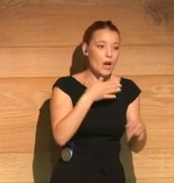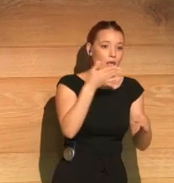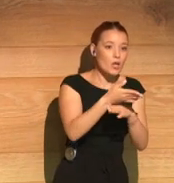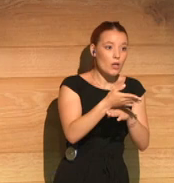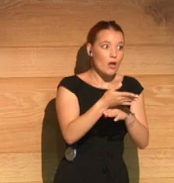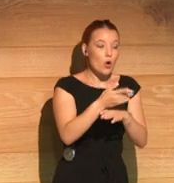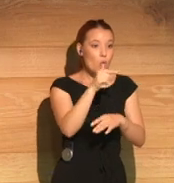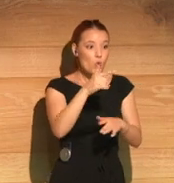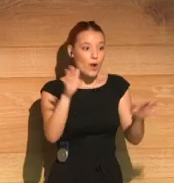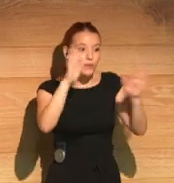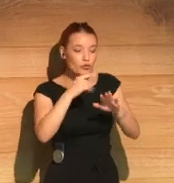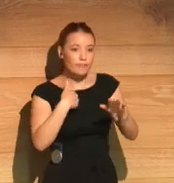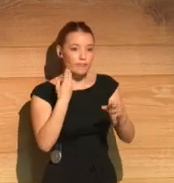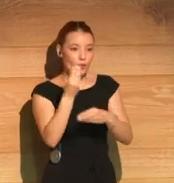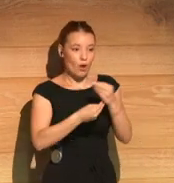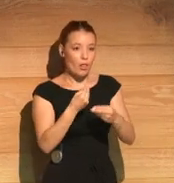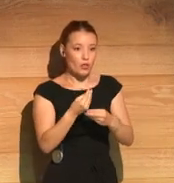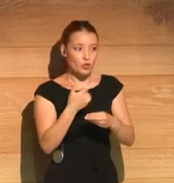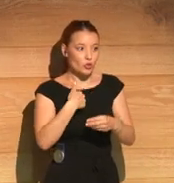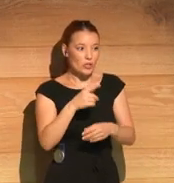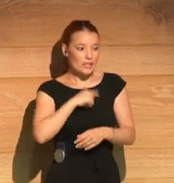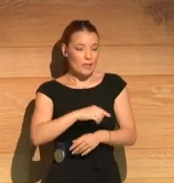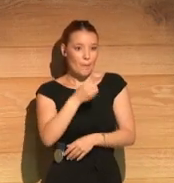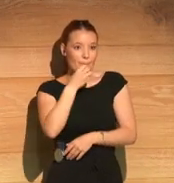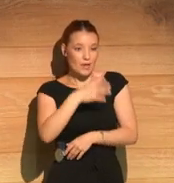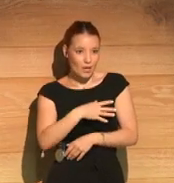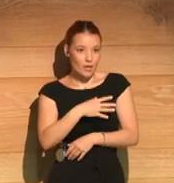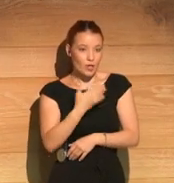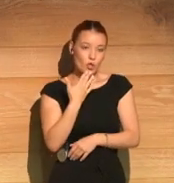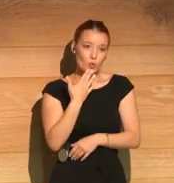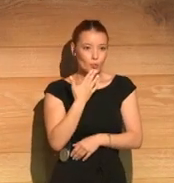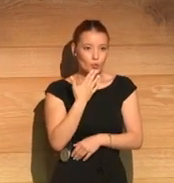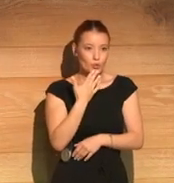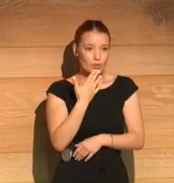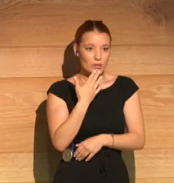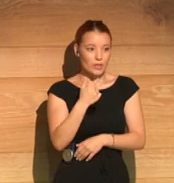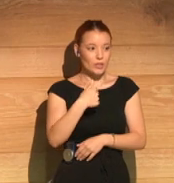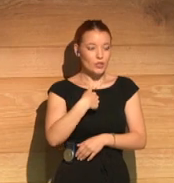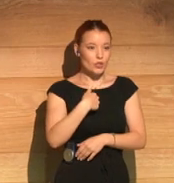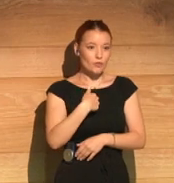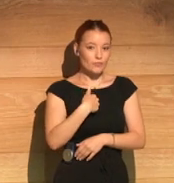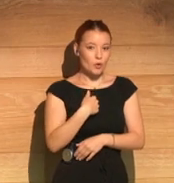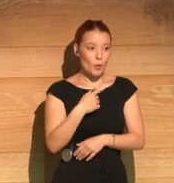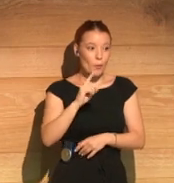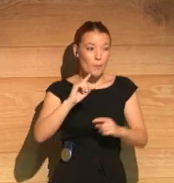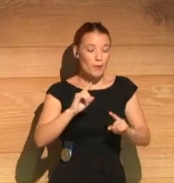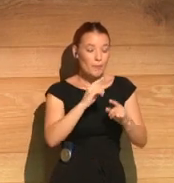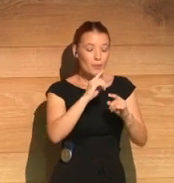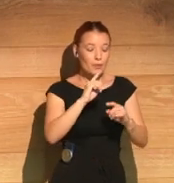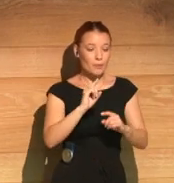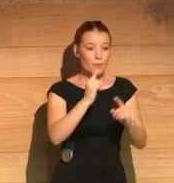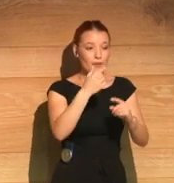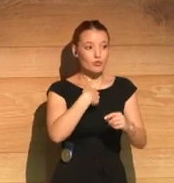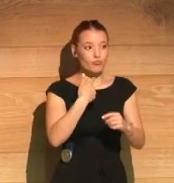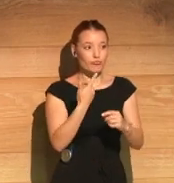And then one night, I did it, and I felt so good, as if I'd come to some place for the